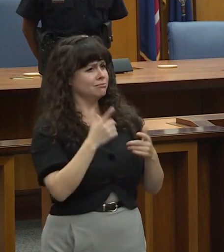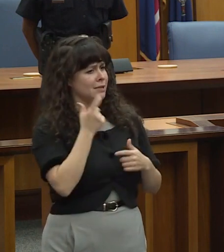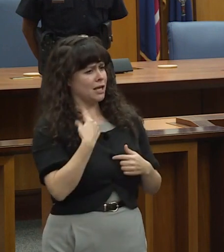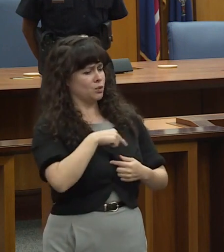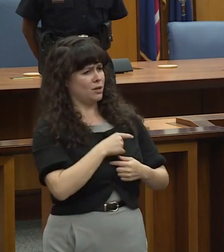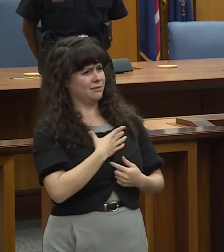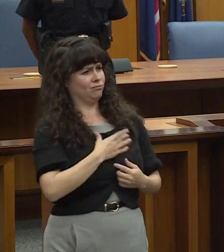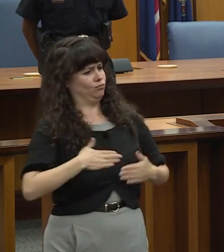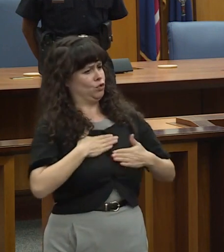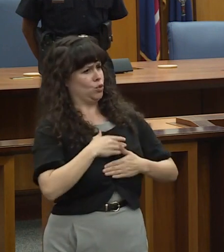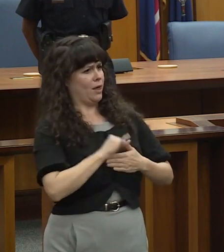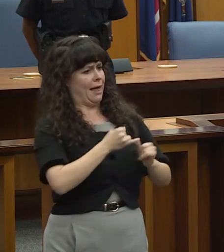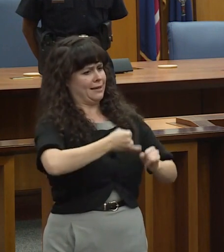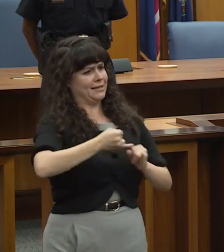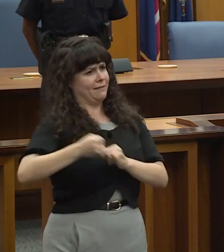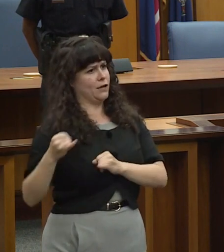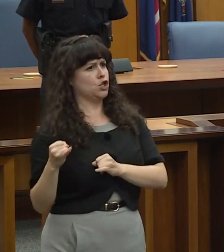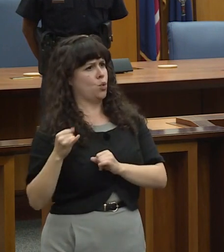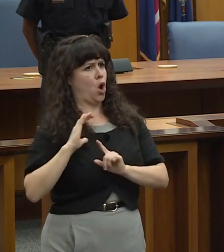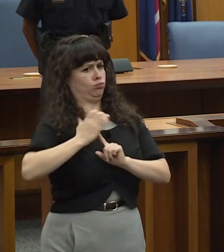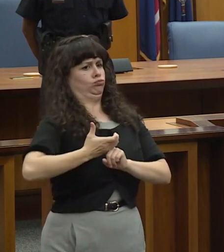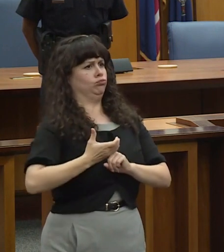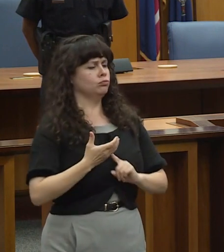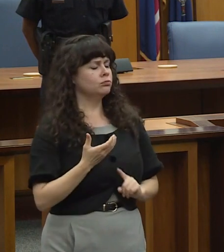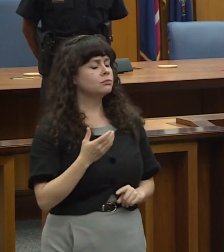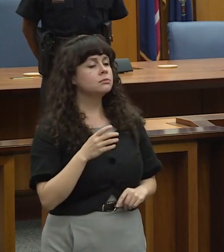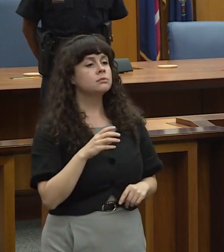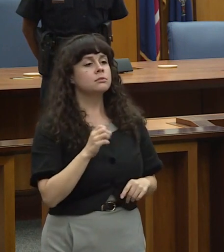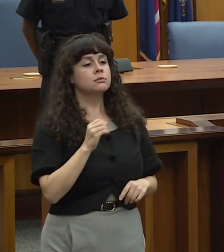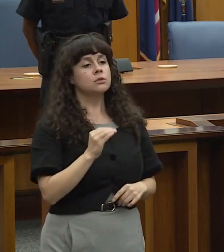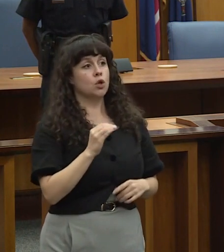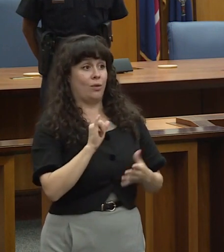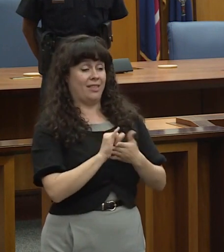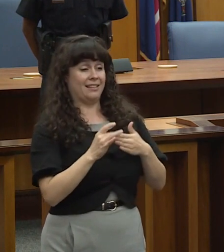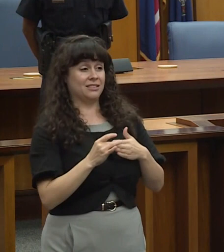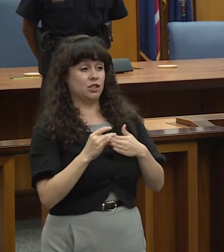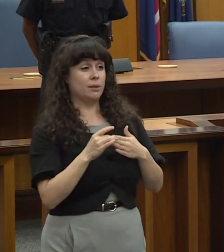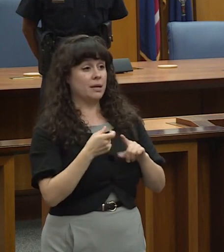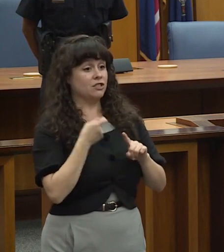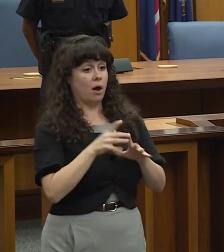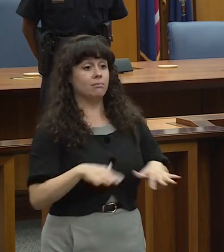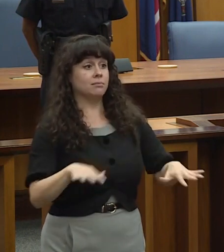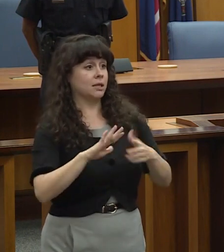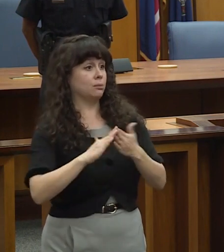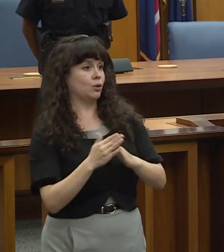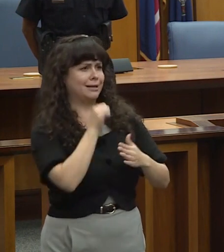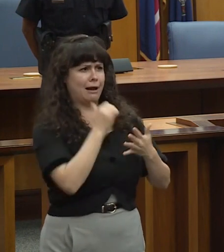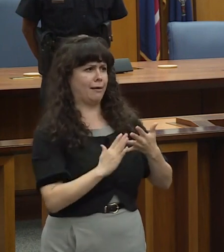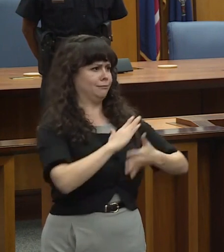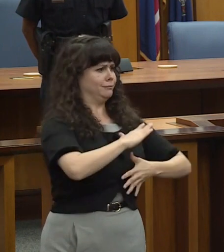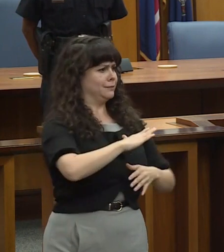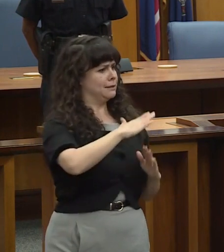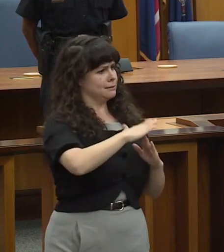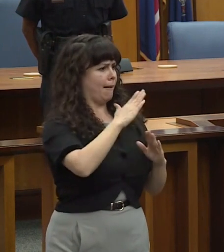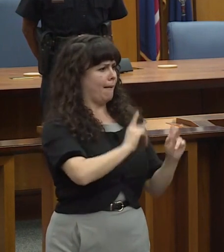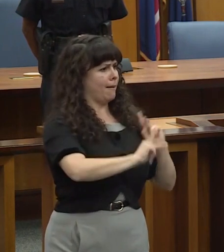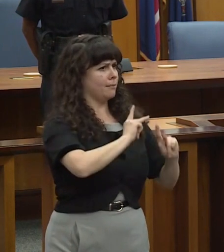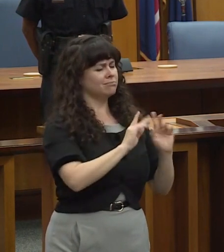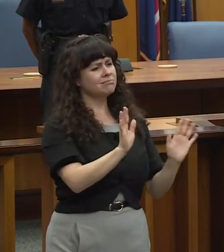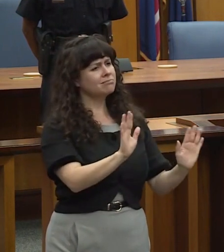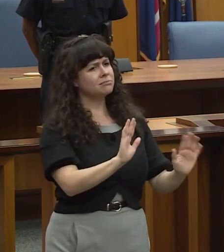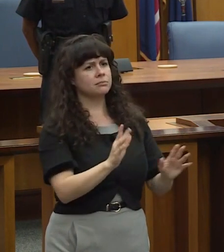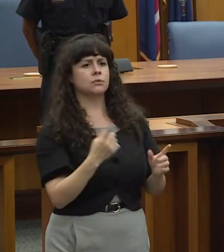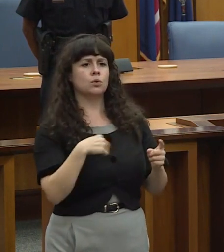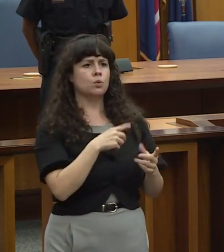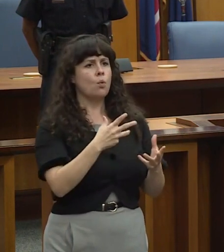from the person necessarily at the top it comes from the community so we're looking at the community being deeply involved in this police